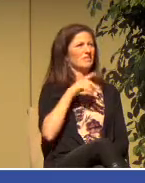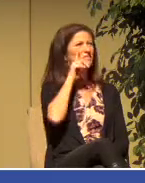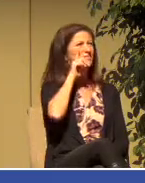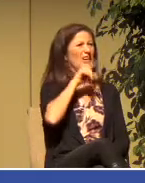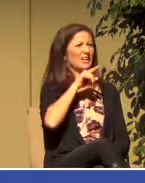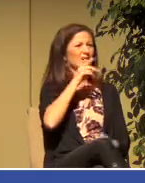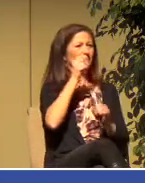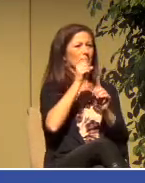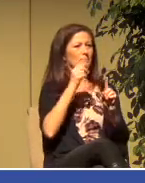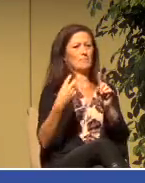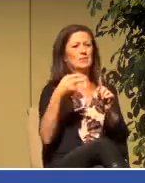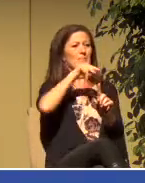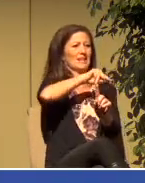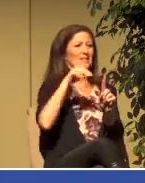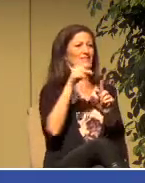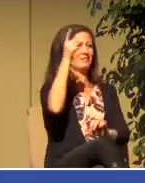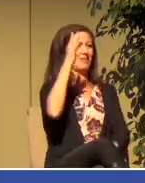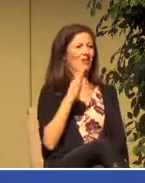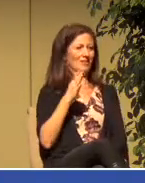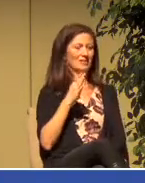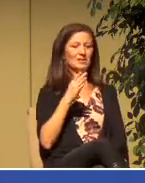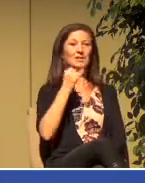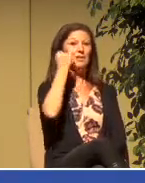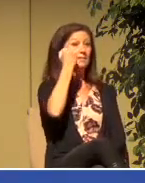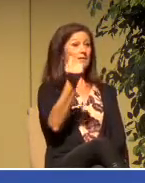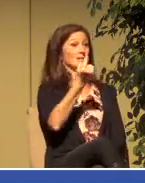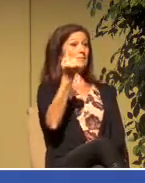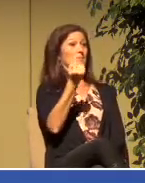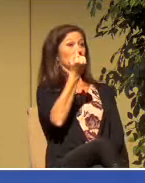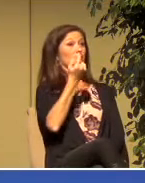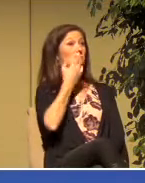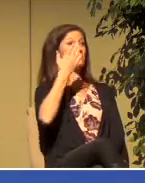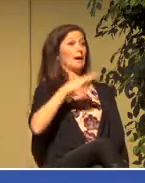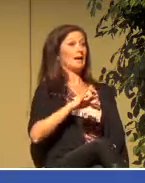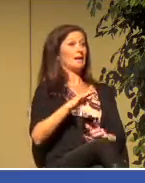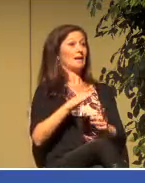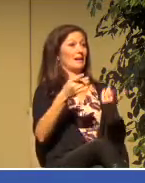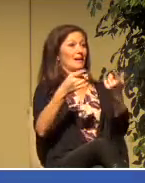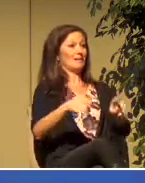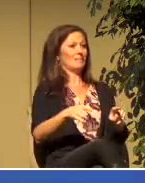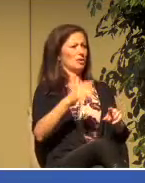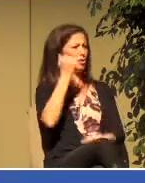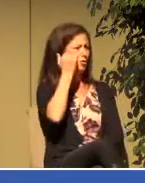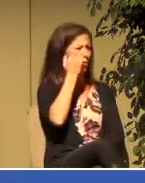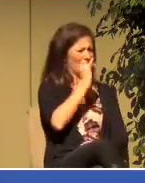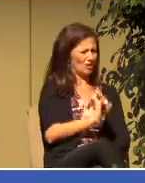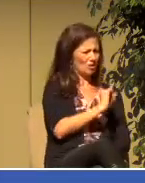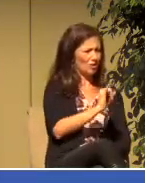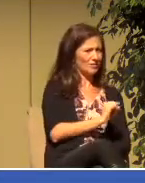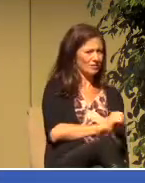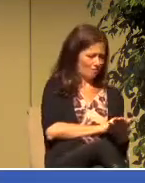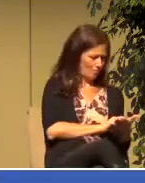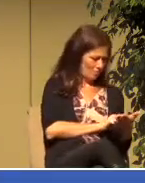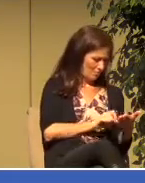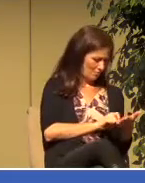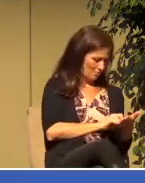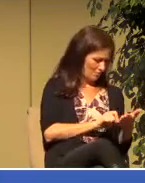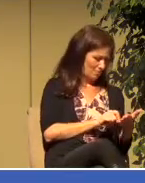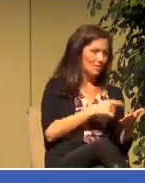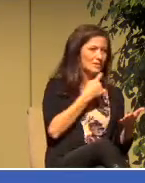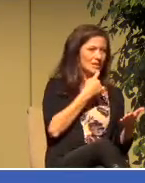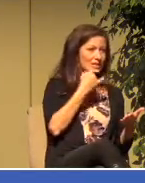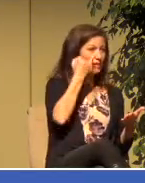When something bad happens, you know you have that clause in your insurance. Then, sorry,